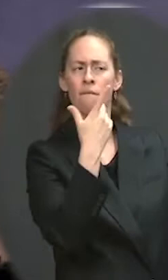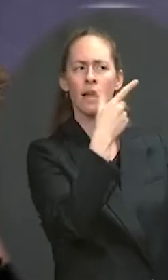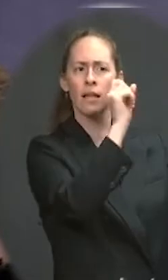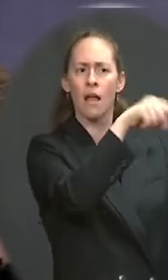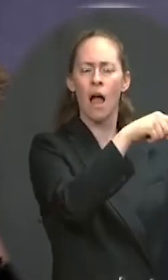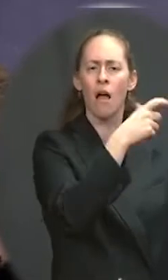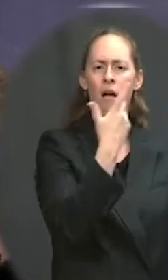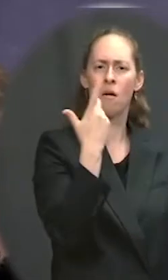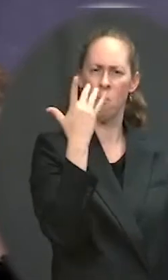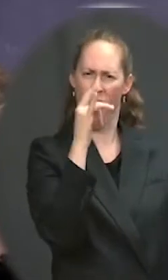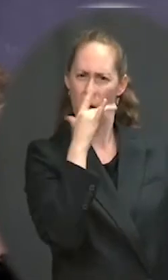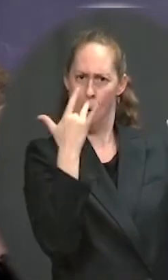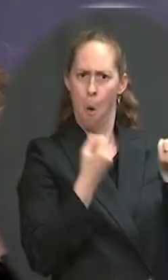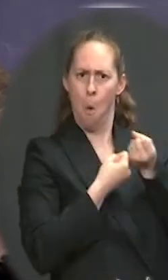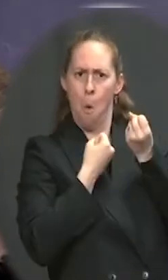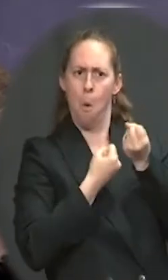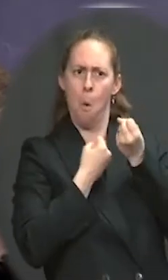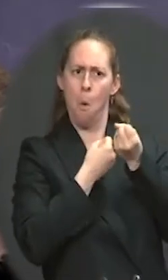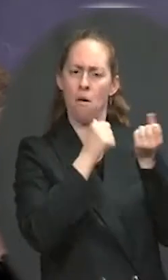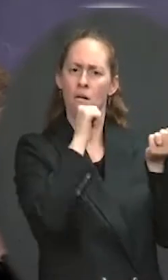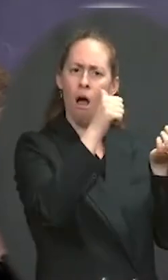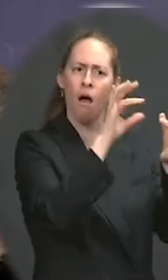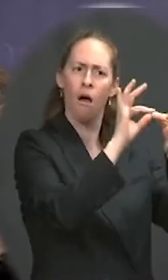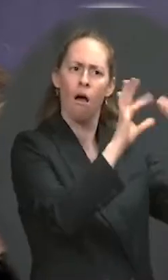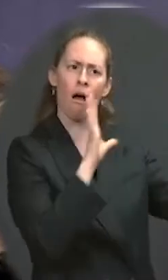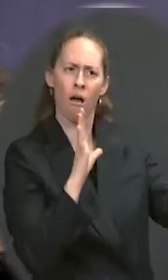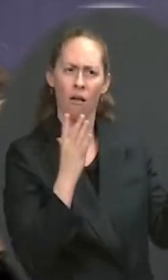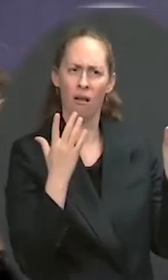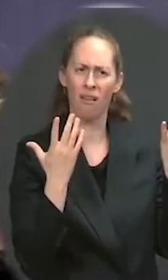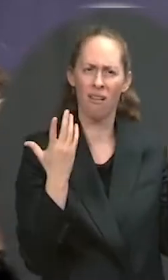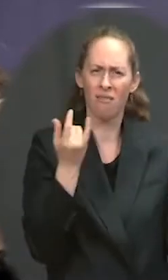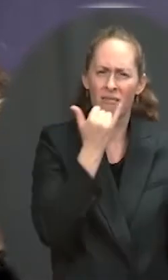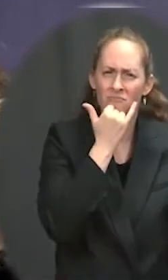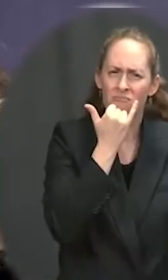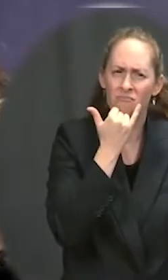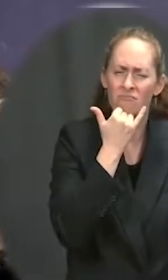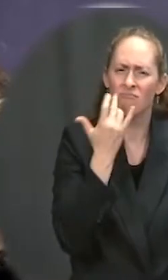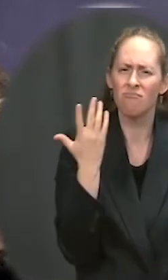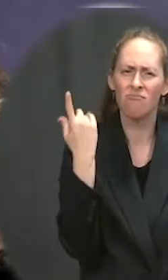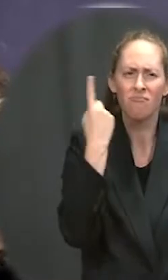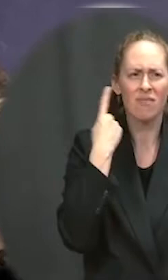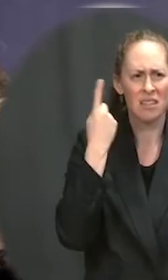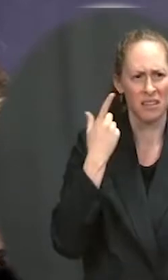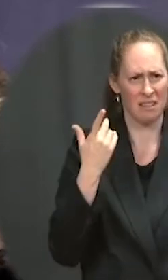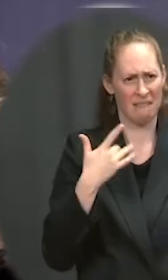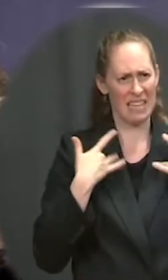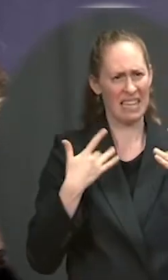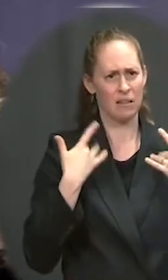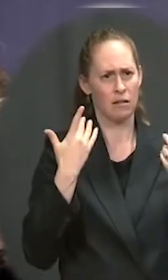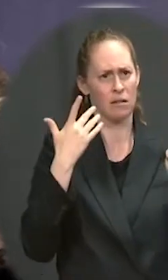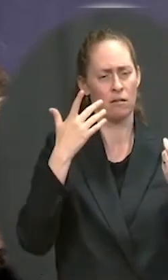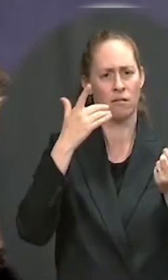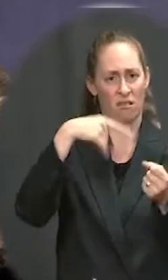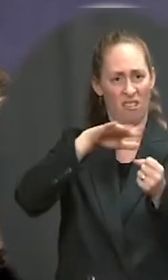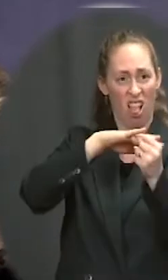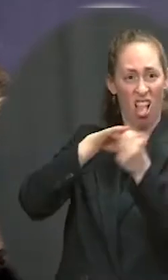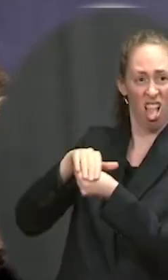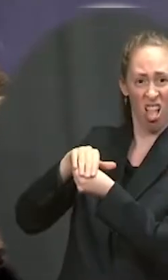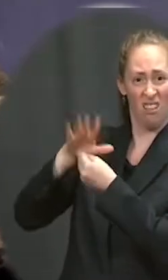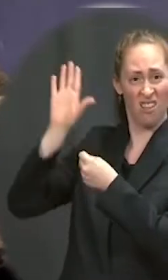institutions and organizations now really putting pressure on President Biden to back this waiver.